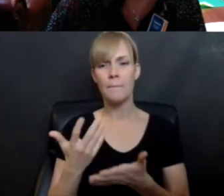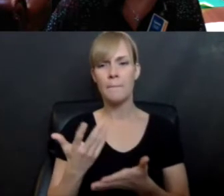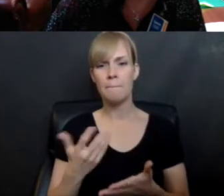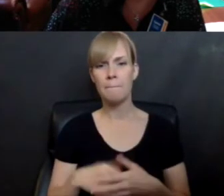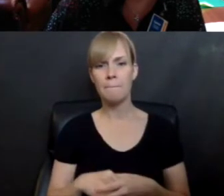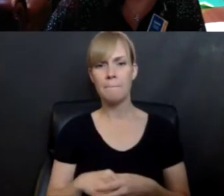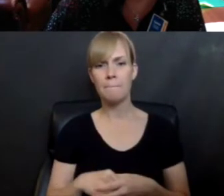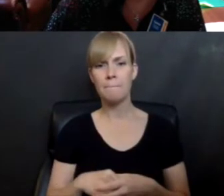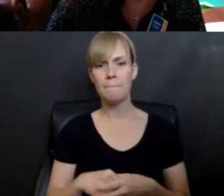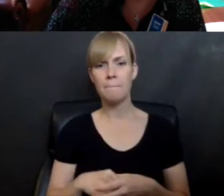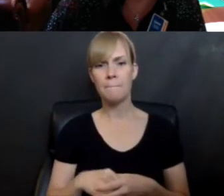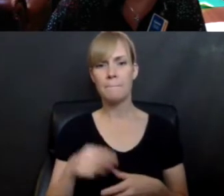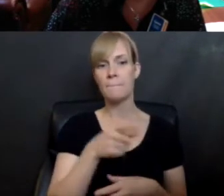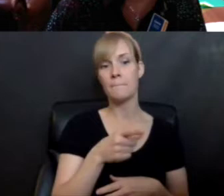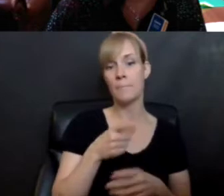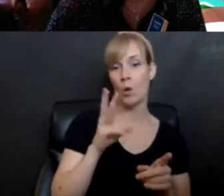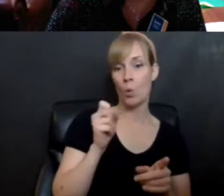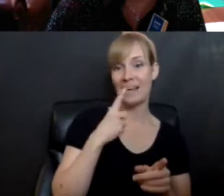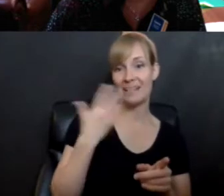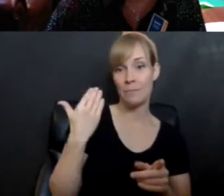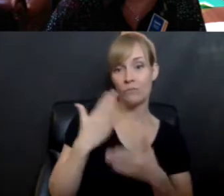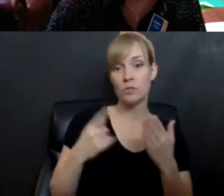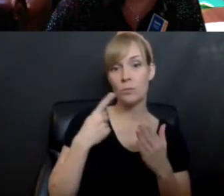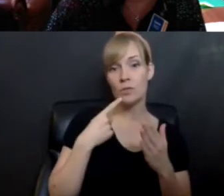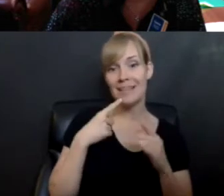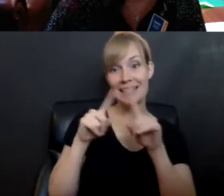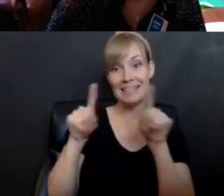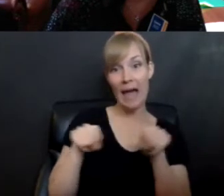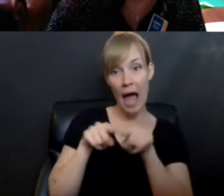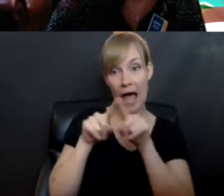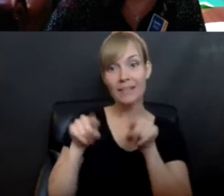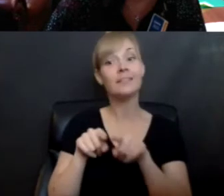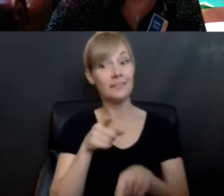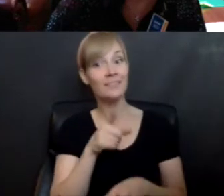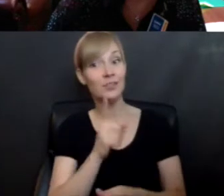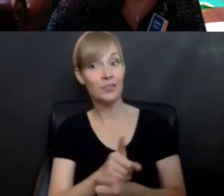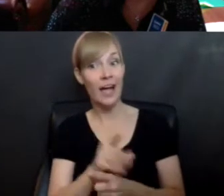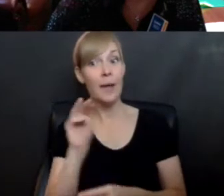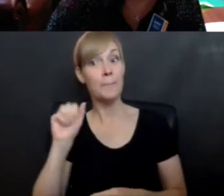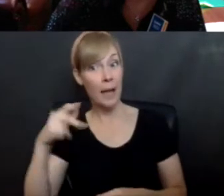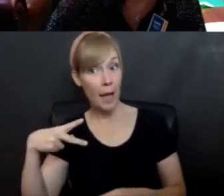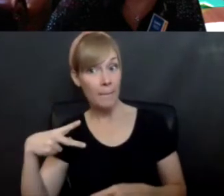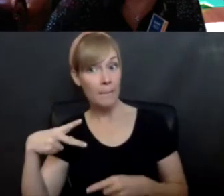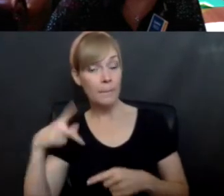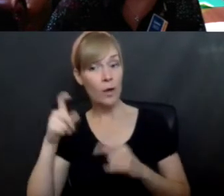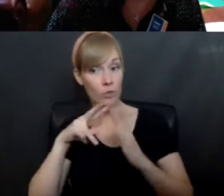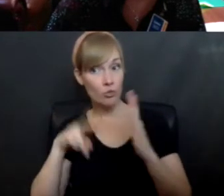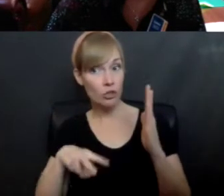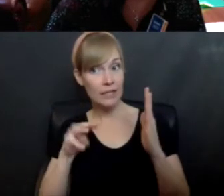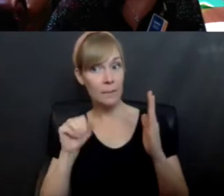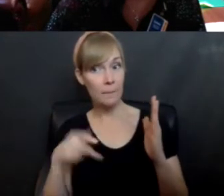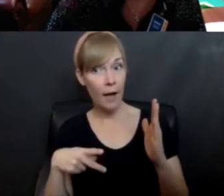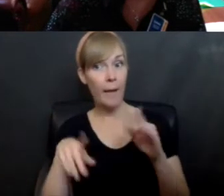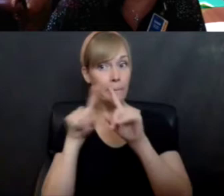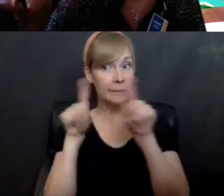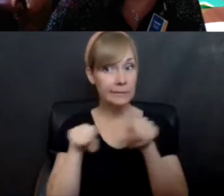I think we had earlier, we had somebody say signs. Signs. right? And maps. Right? What